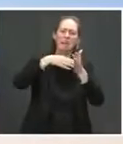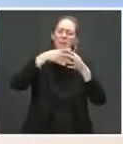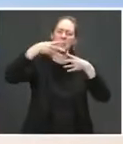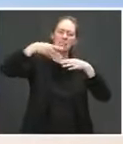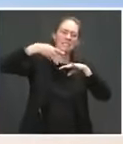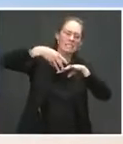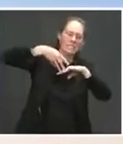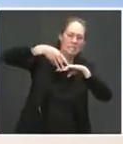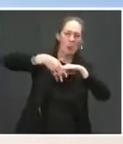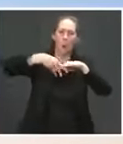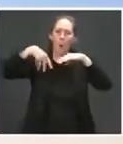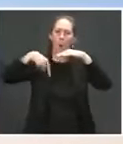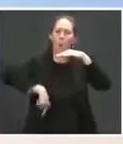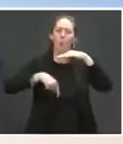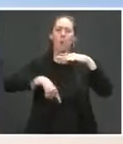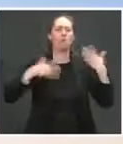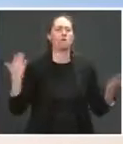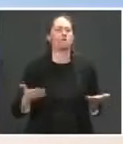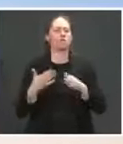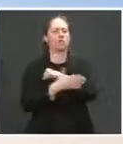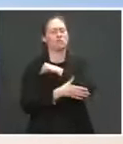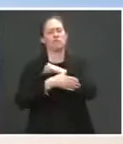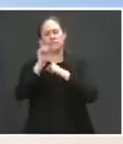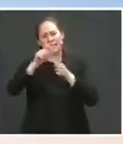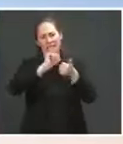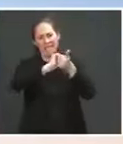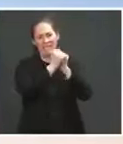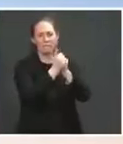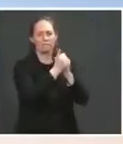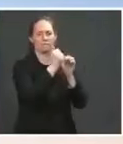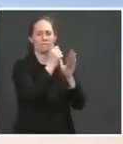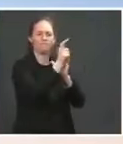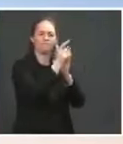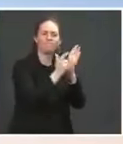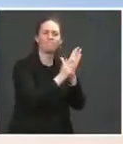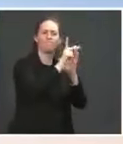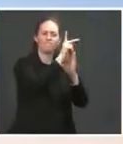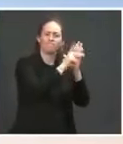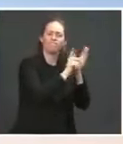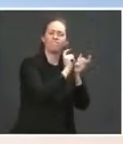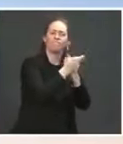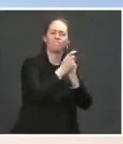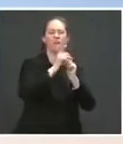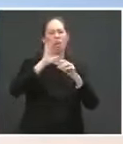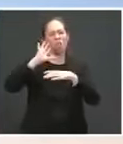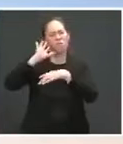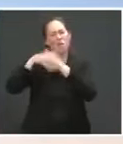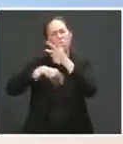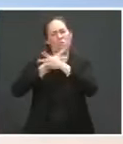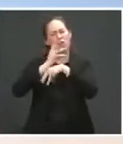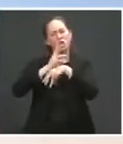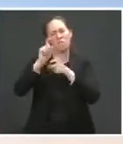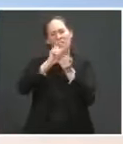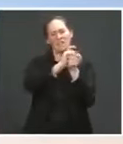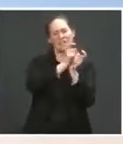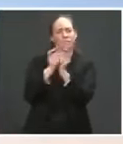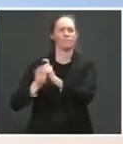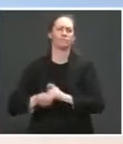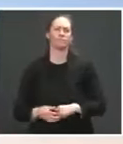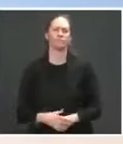legislation that will put much-needed reforms into place at police departments around the country. And has the President been briefed on it? Yes. Yes. Okay. And